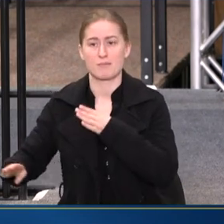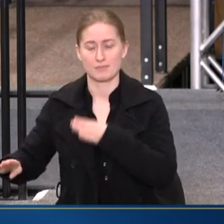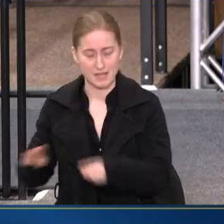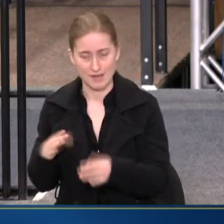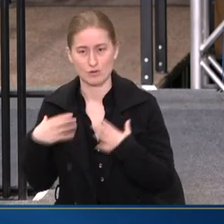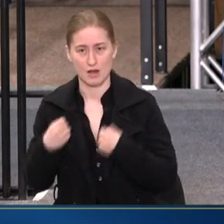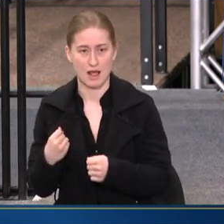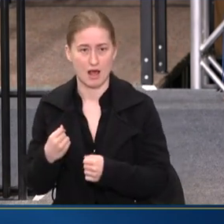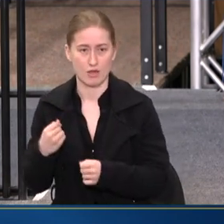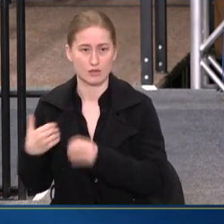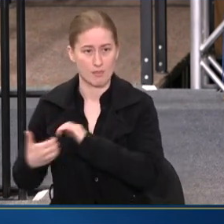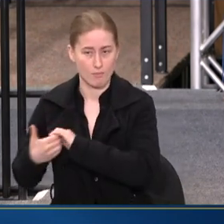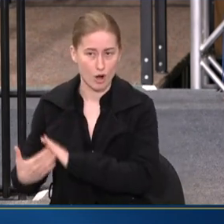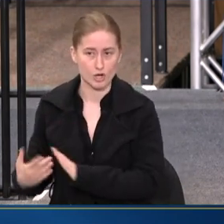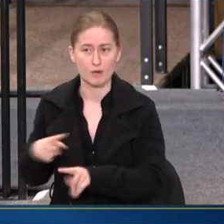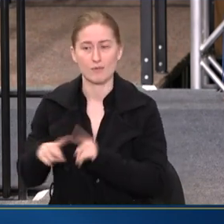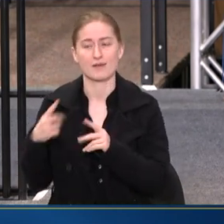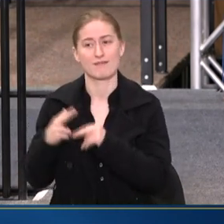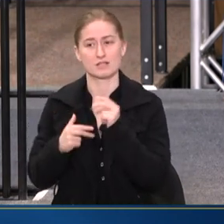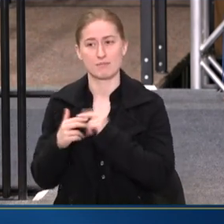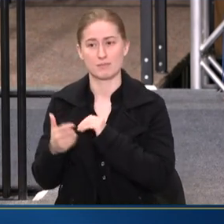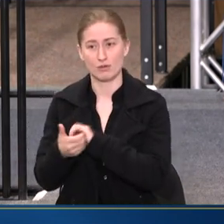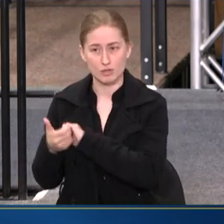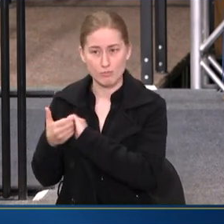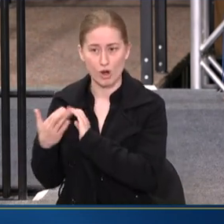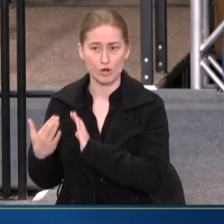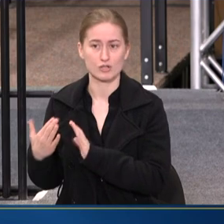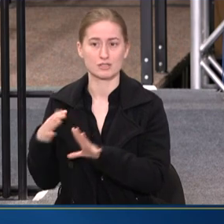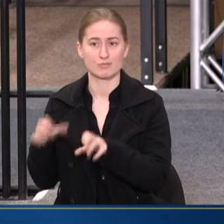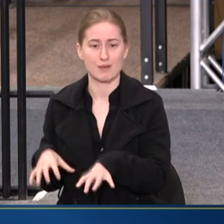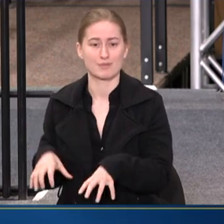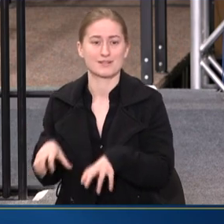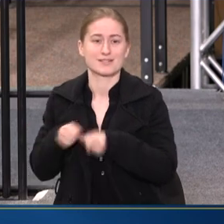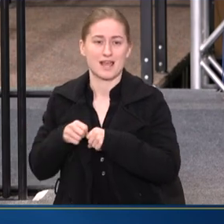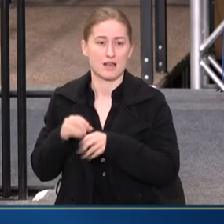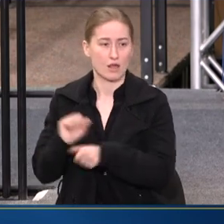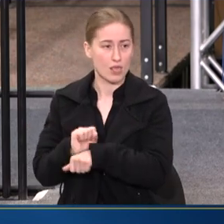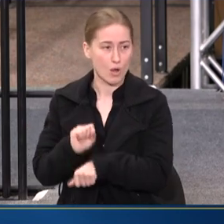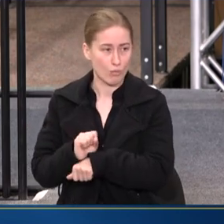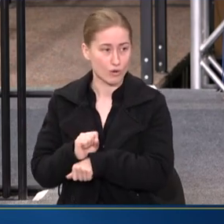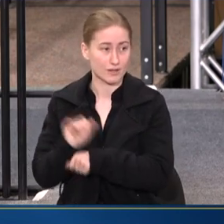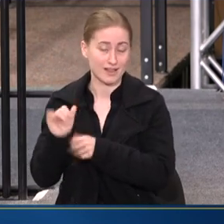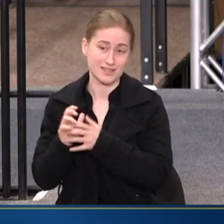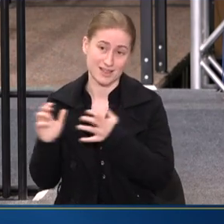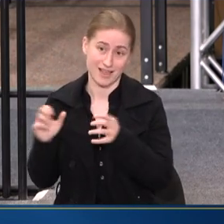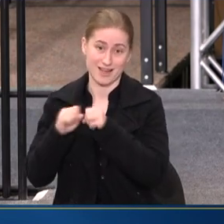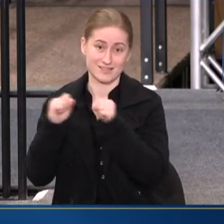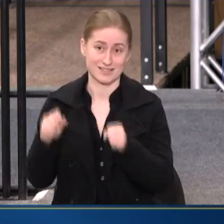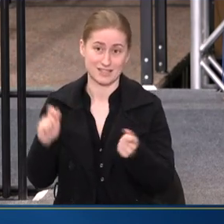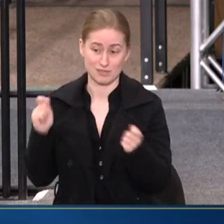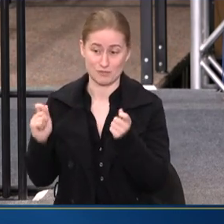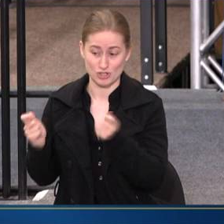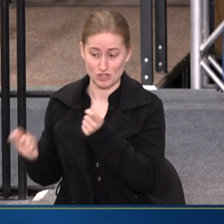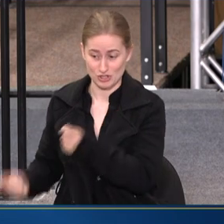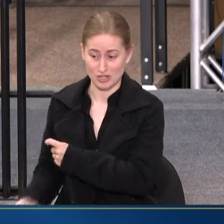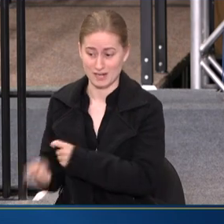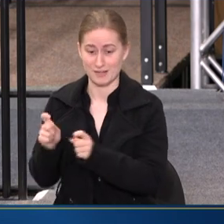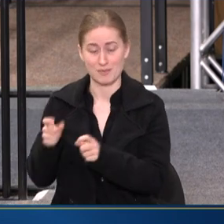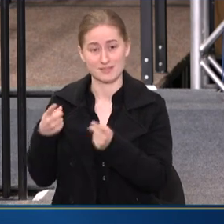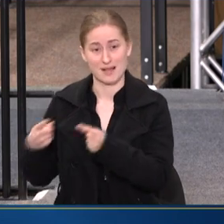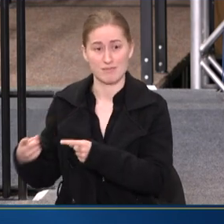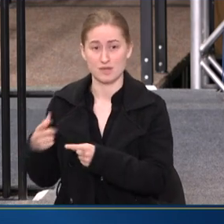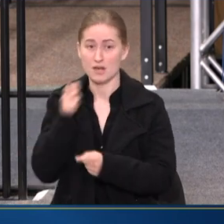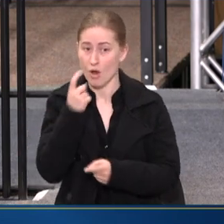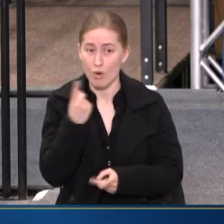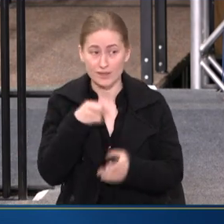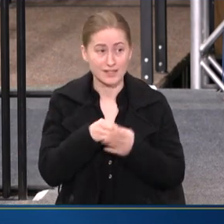health partner. But we have to build up our partners to be able to take that work. And that's a lot of systems change work that has to happen not